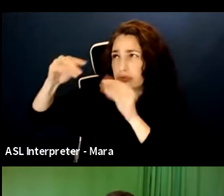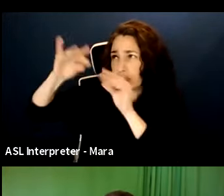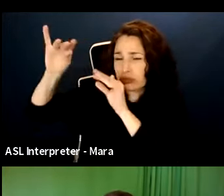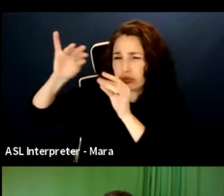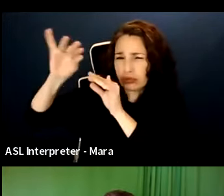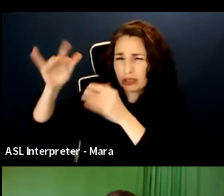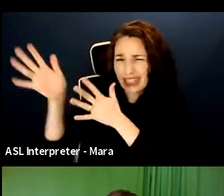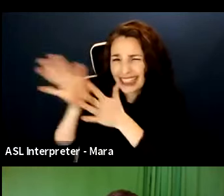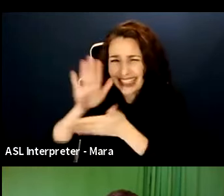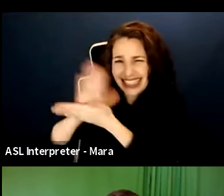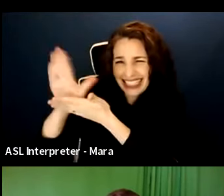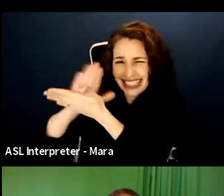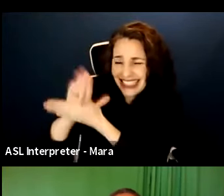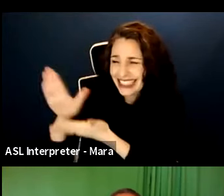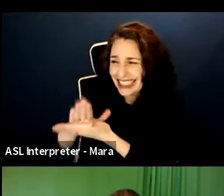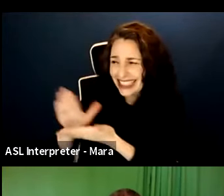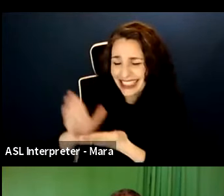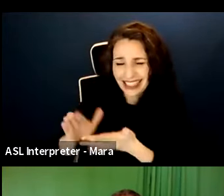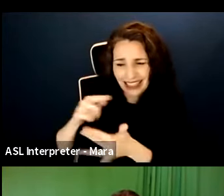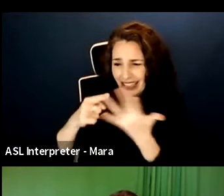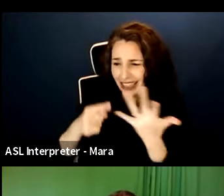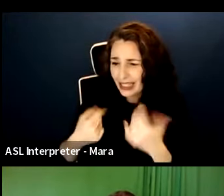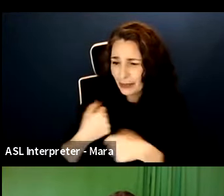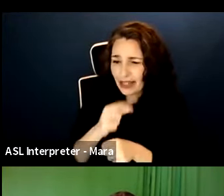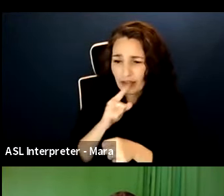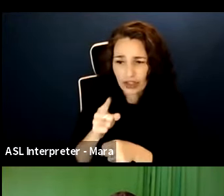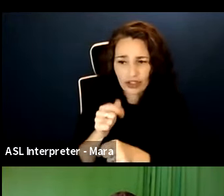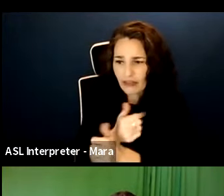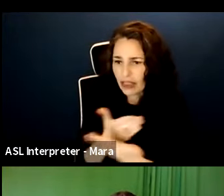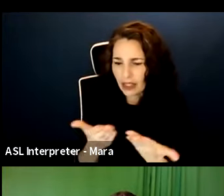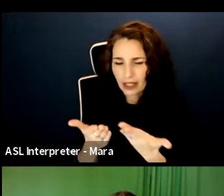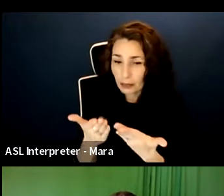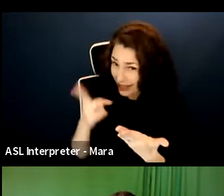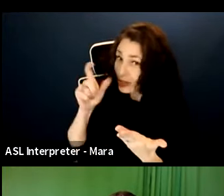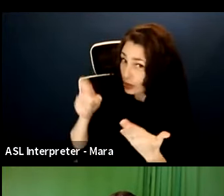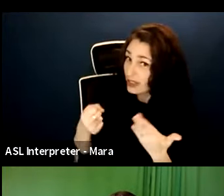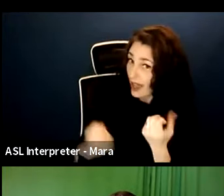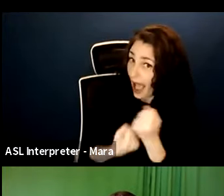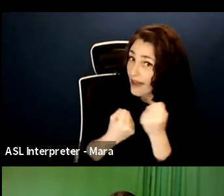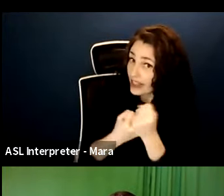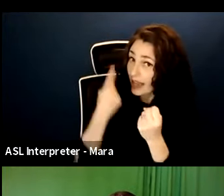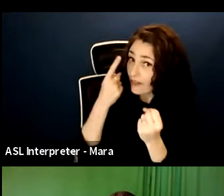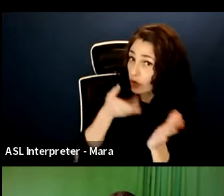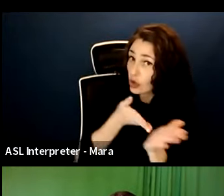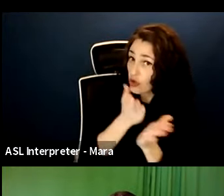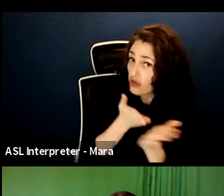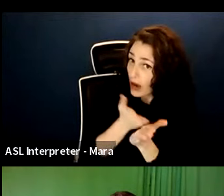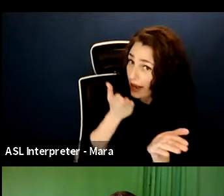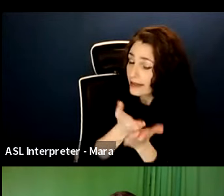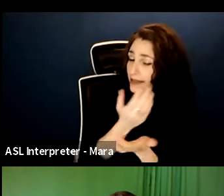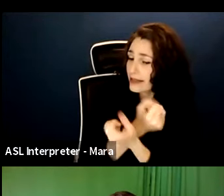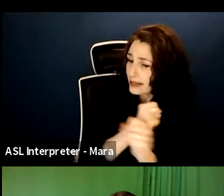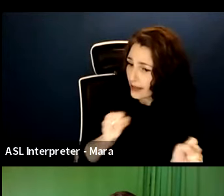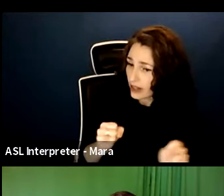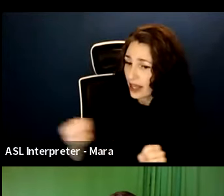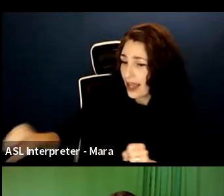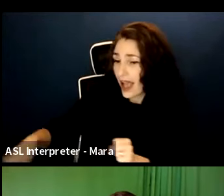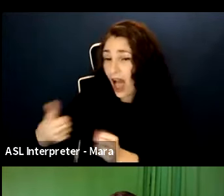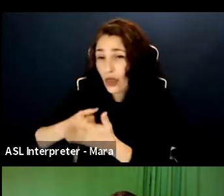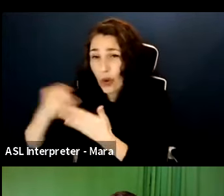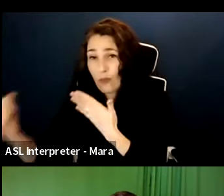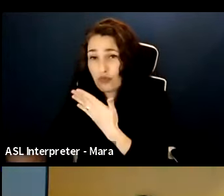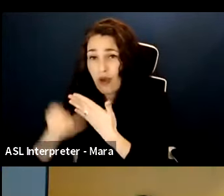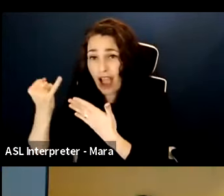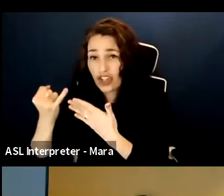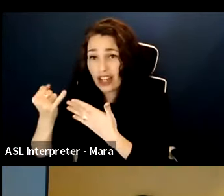like you have to advocate for your rights because I know on, on other projects, not even micro budget agreement. Performers have arrived